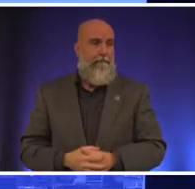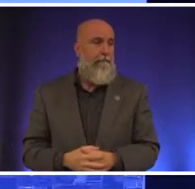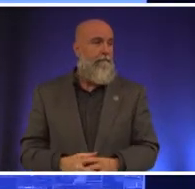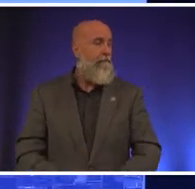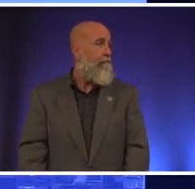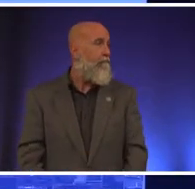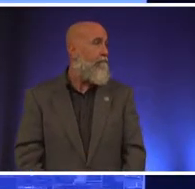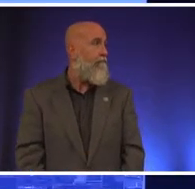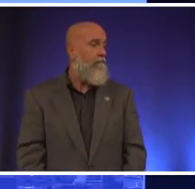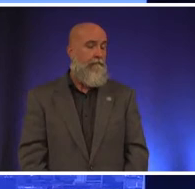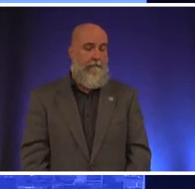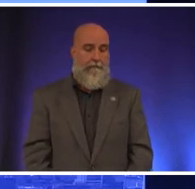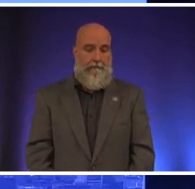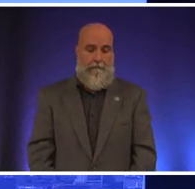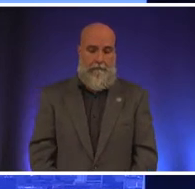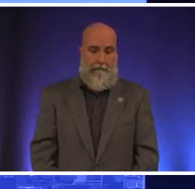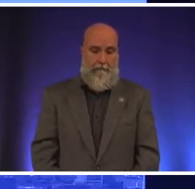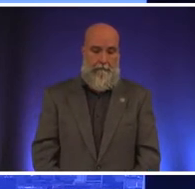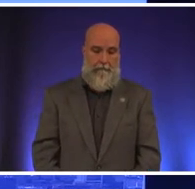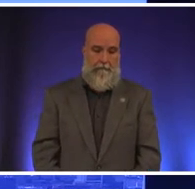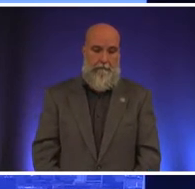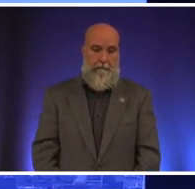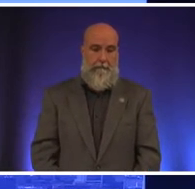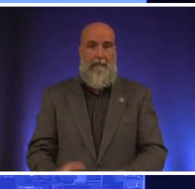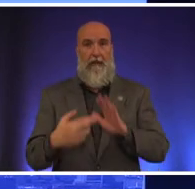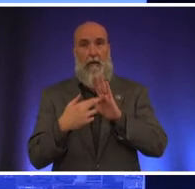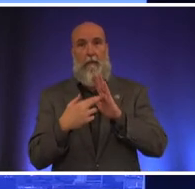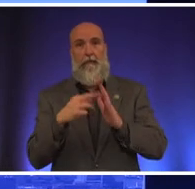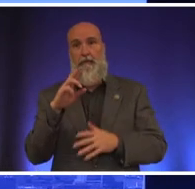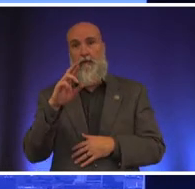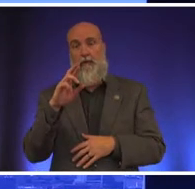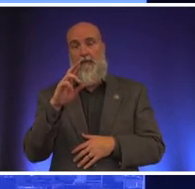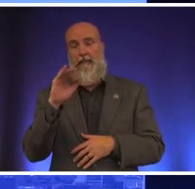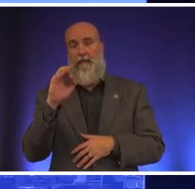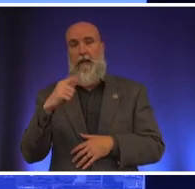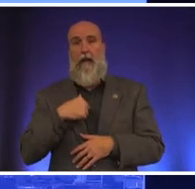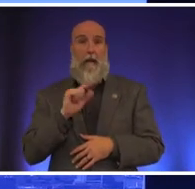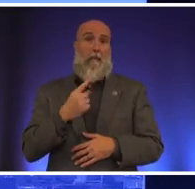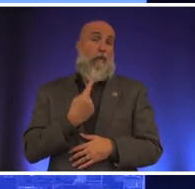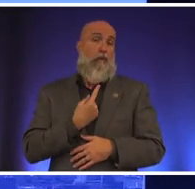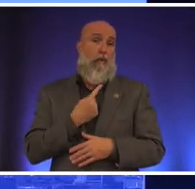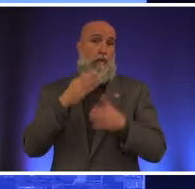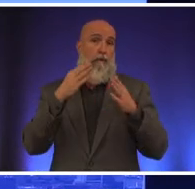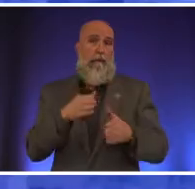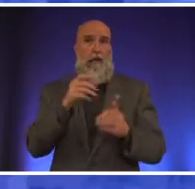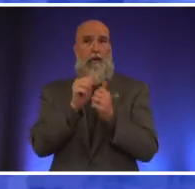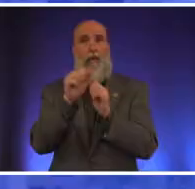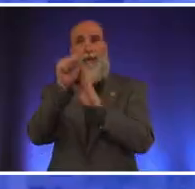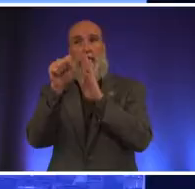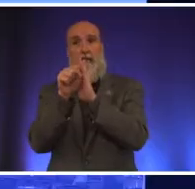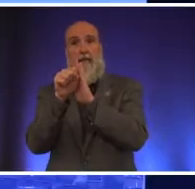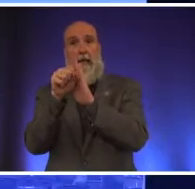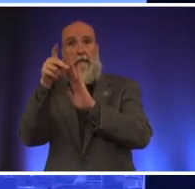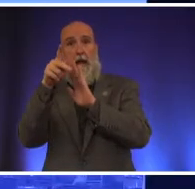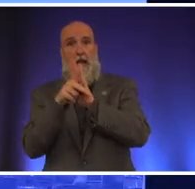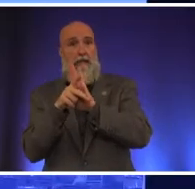i'm the only person in this race with a stated policy around public safety i thought i just stated